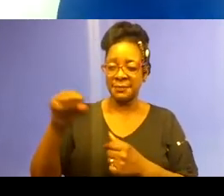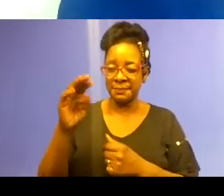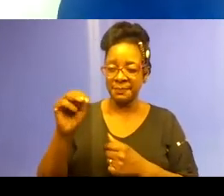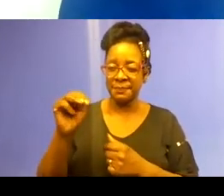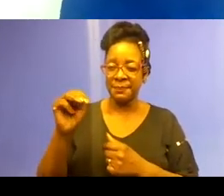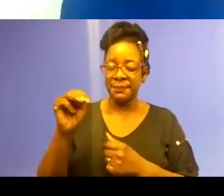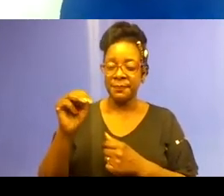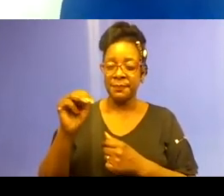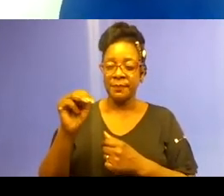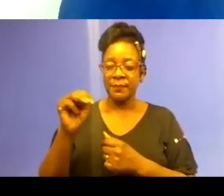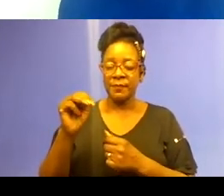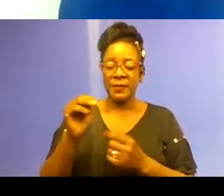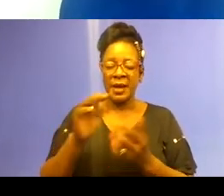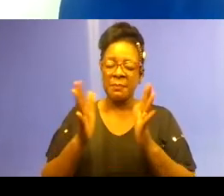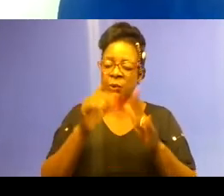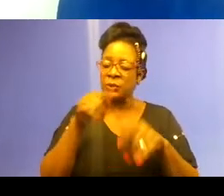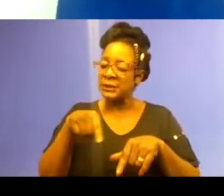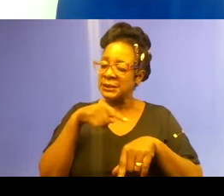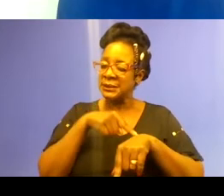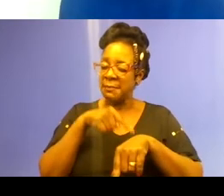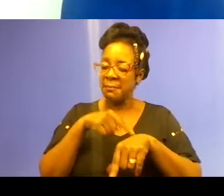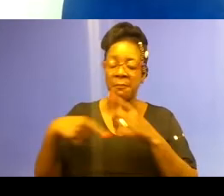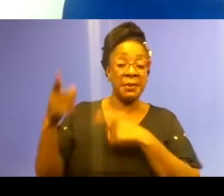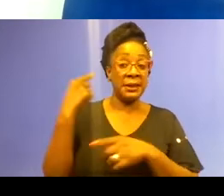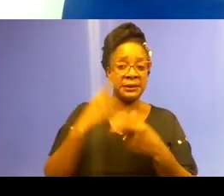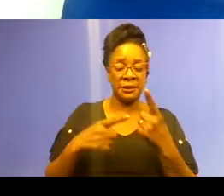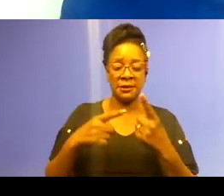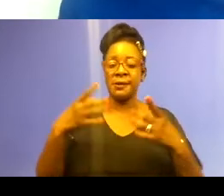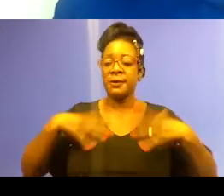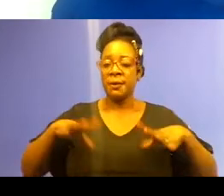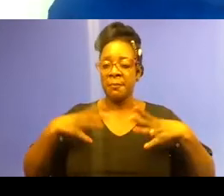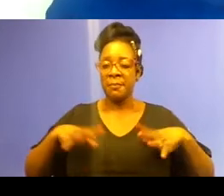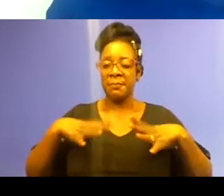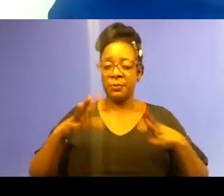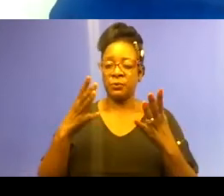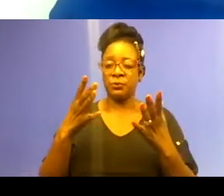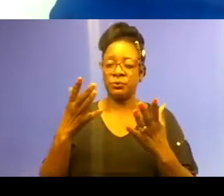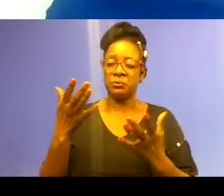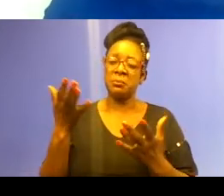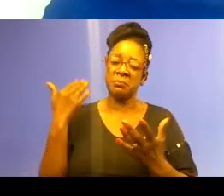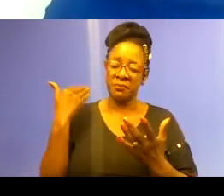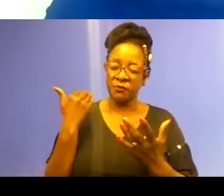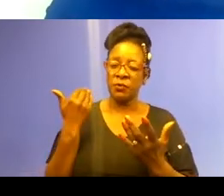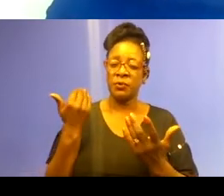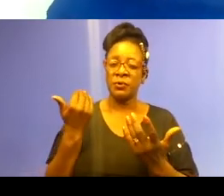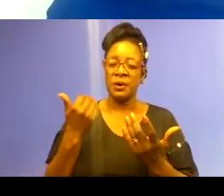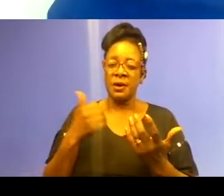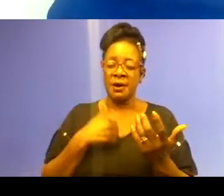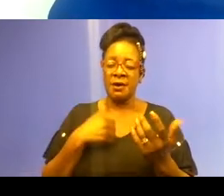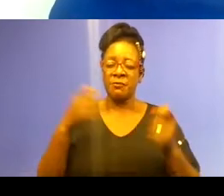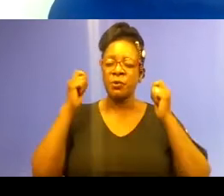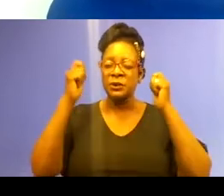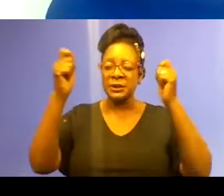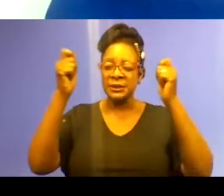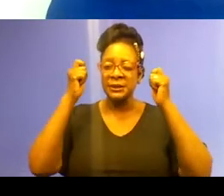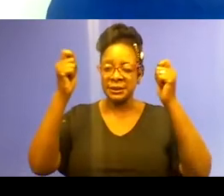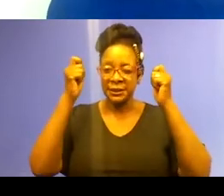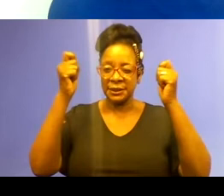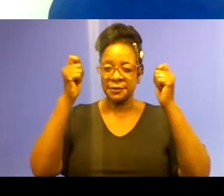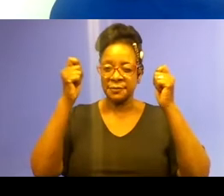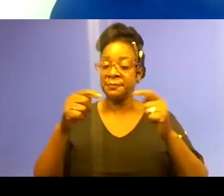year in the United States, people had literally been risking their lives by protesting against racialized police violence,